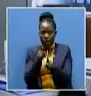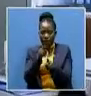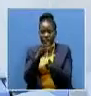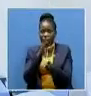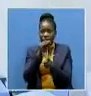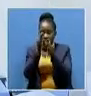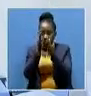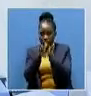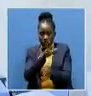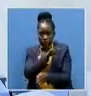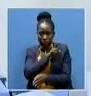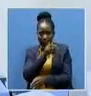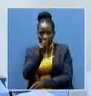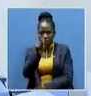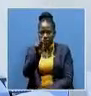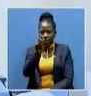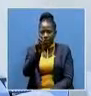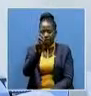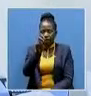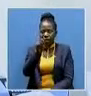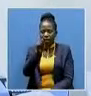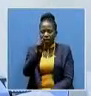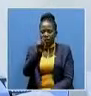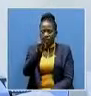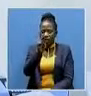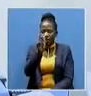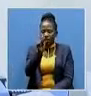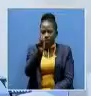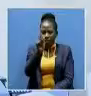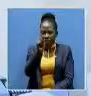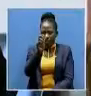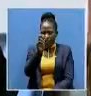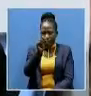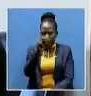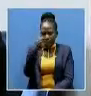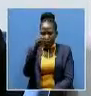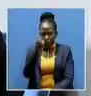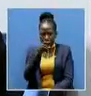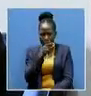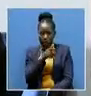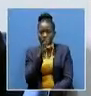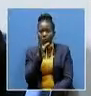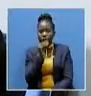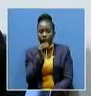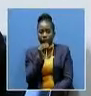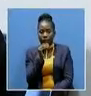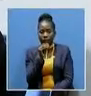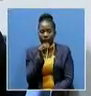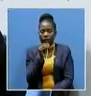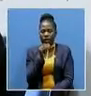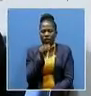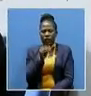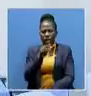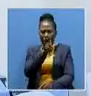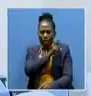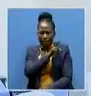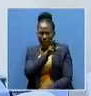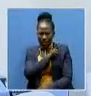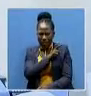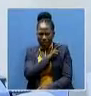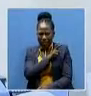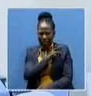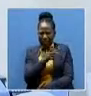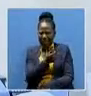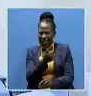has issued their remarks. We've had situations where our police officers have been abusing